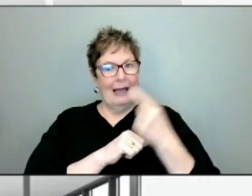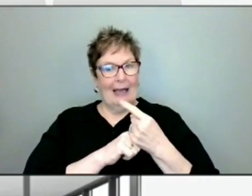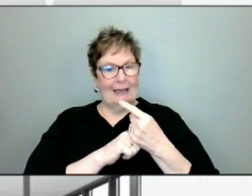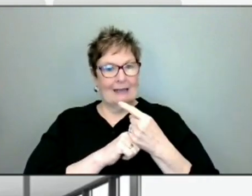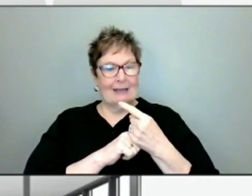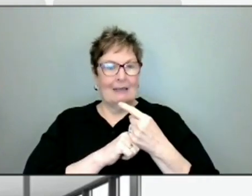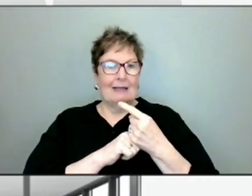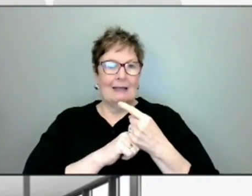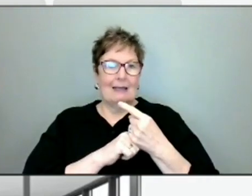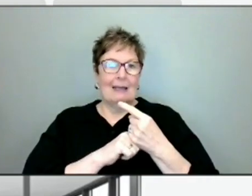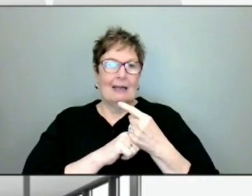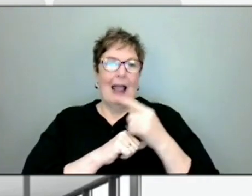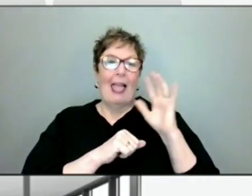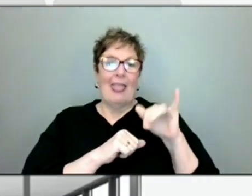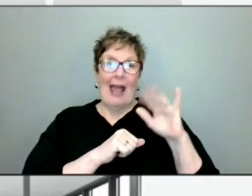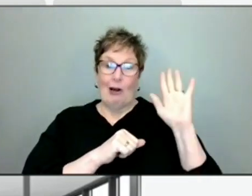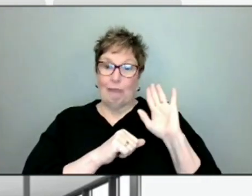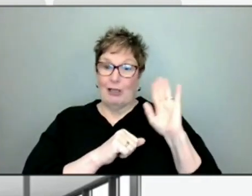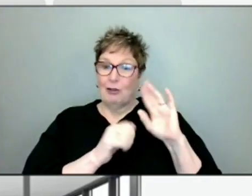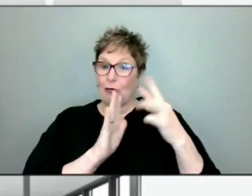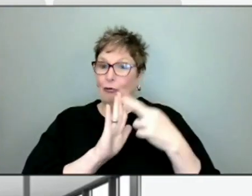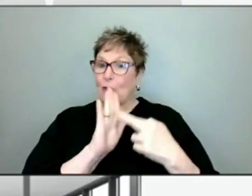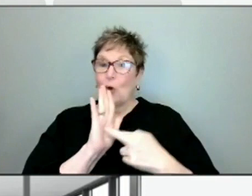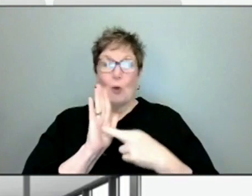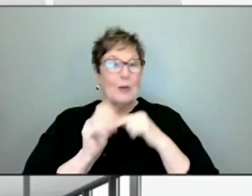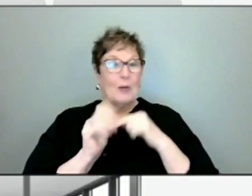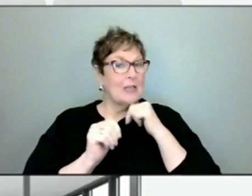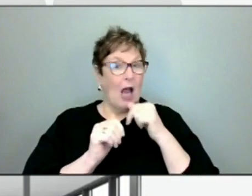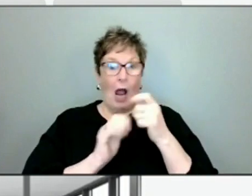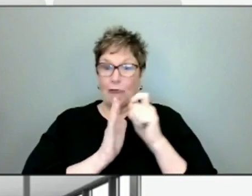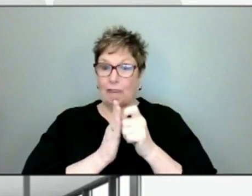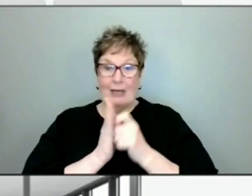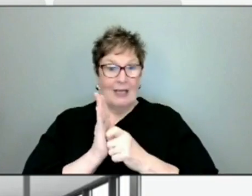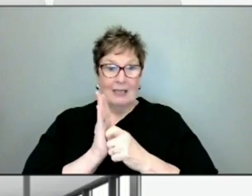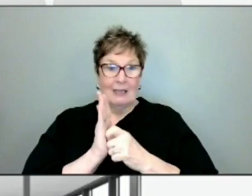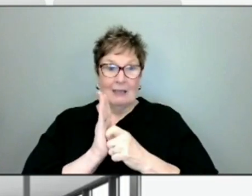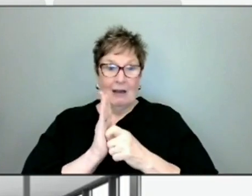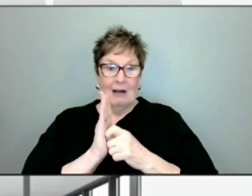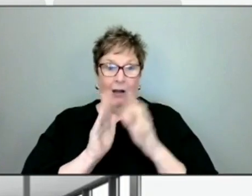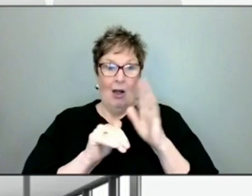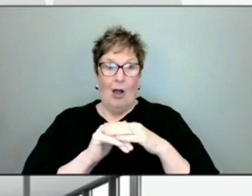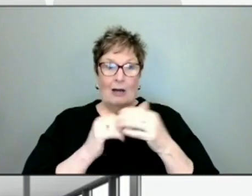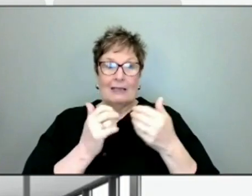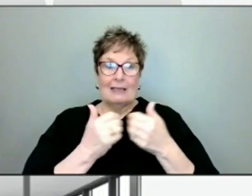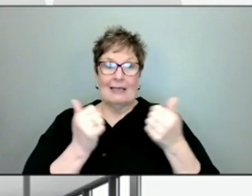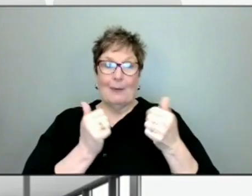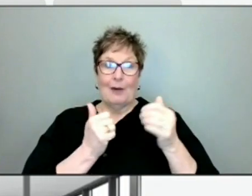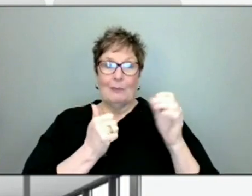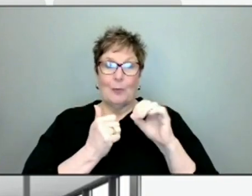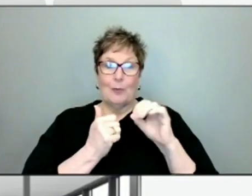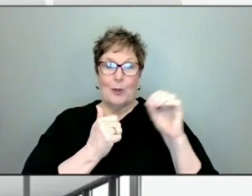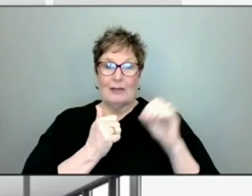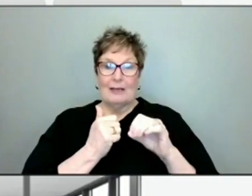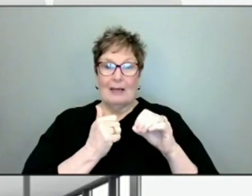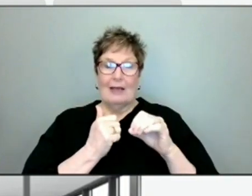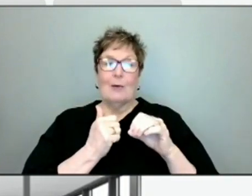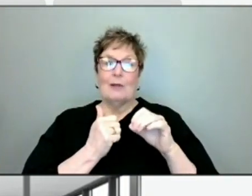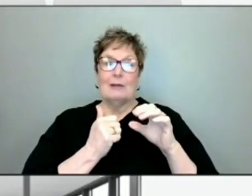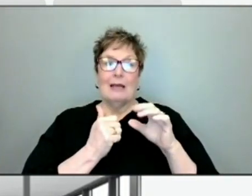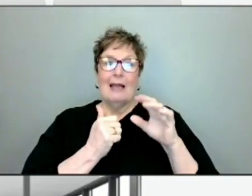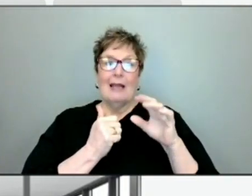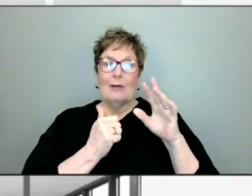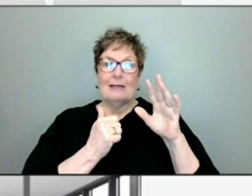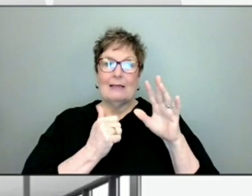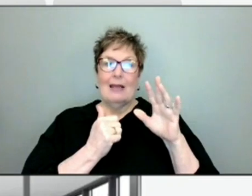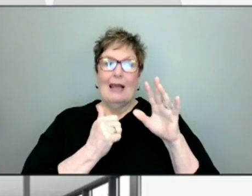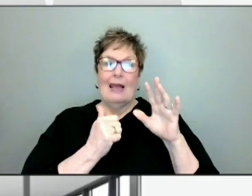that original rule was not written on a seven percent average. was five percent each day for